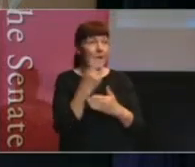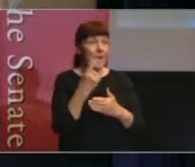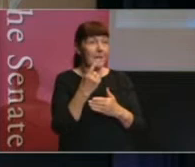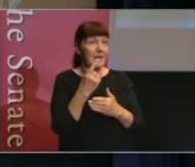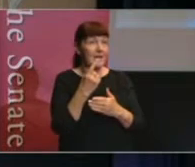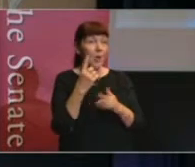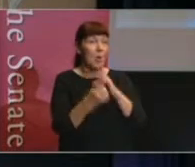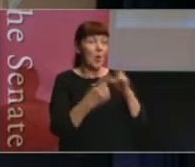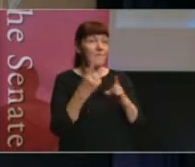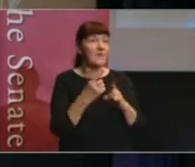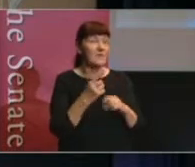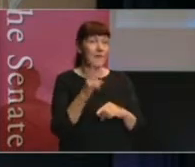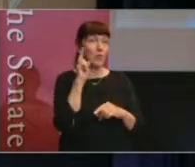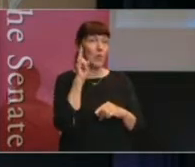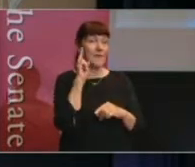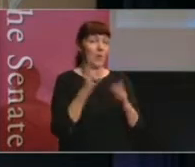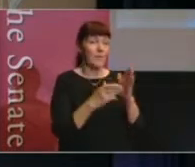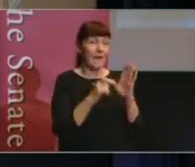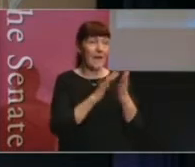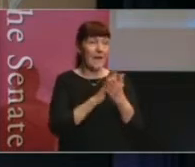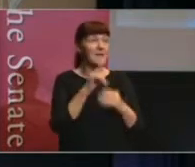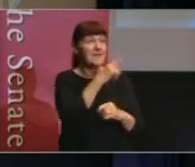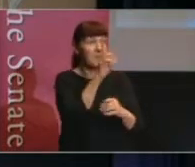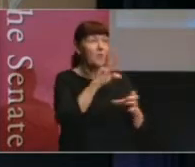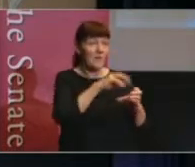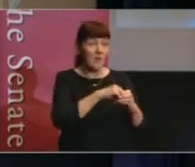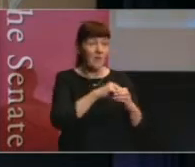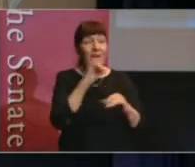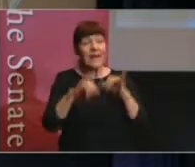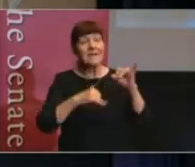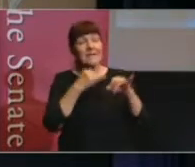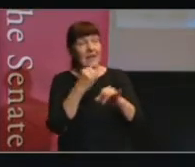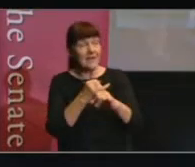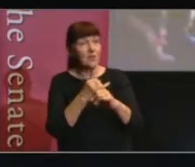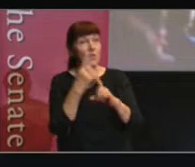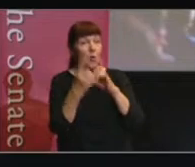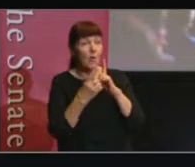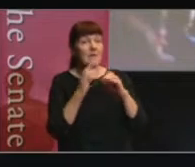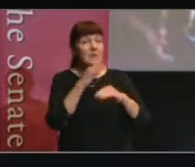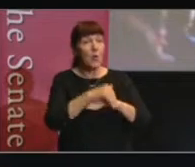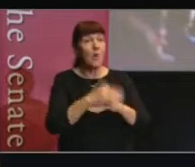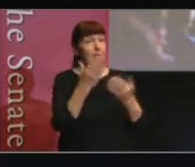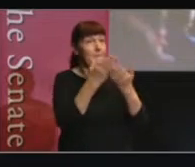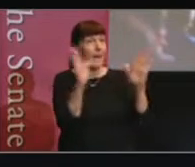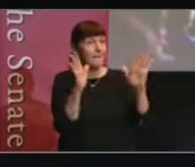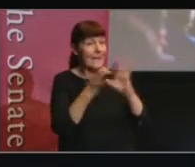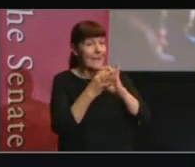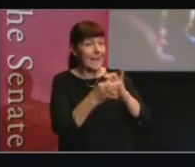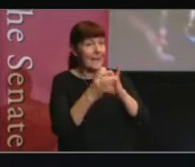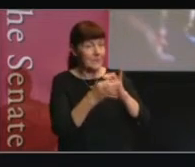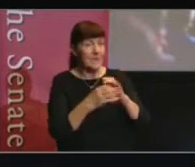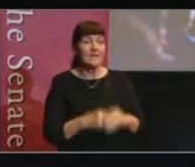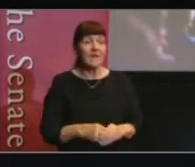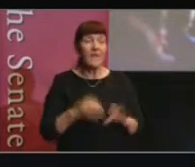weeks ago. Some of you were involved. An international conference on public engagement. And the Australian